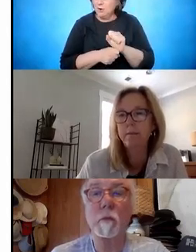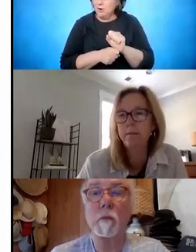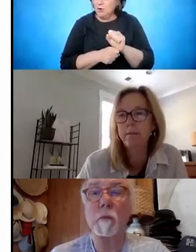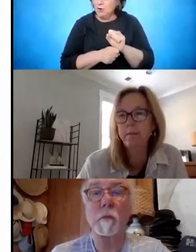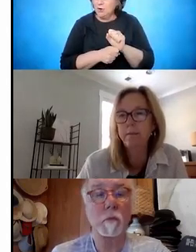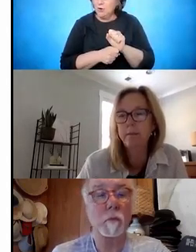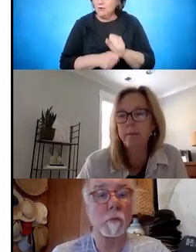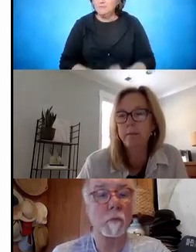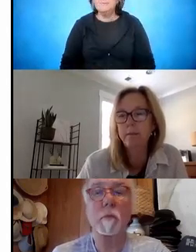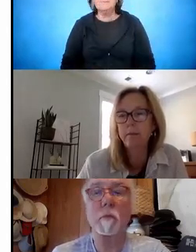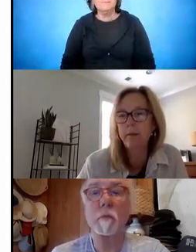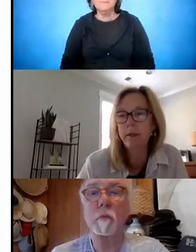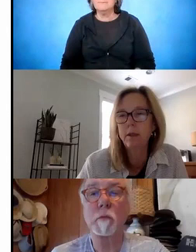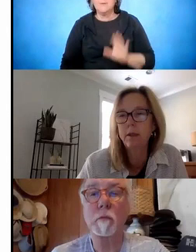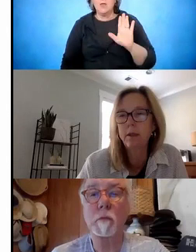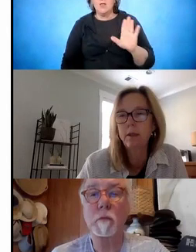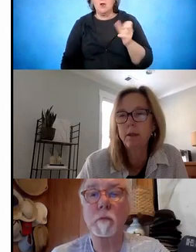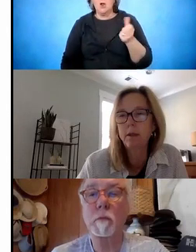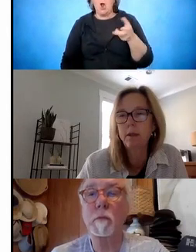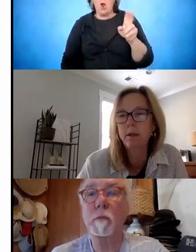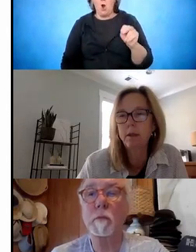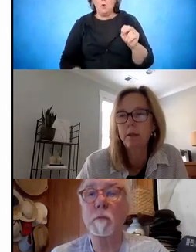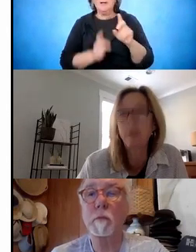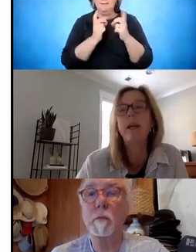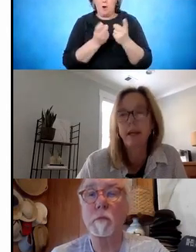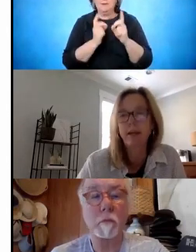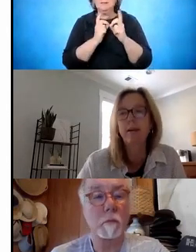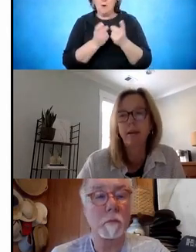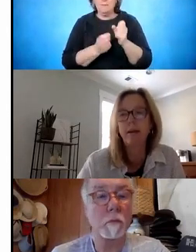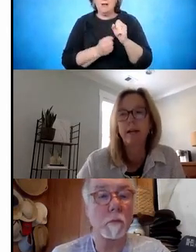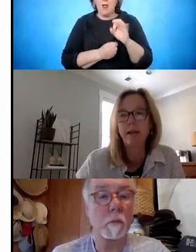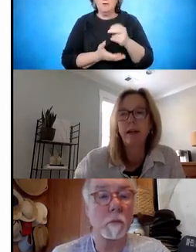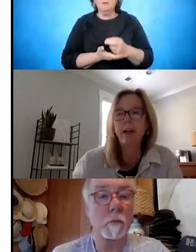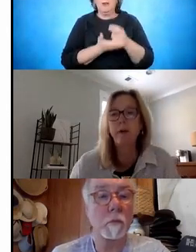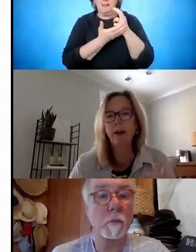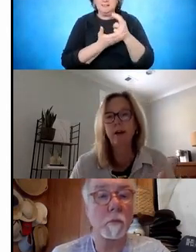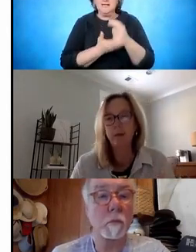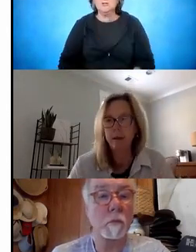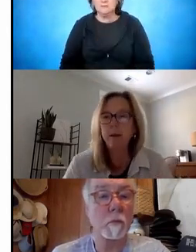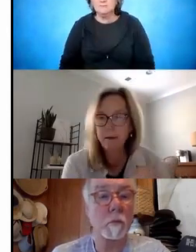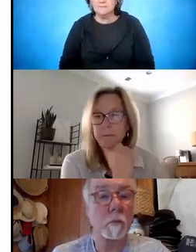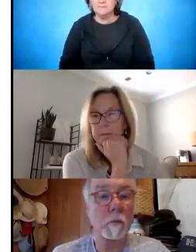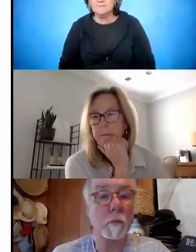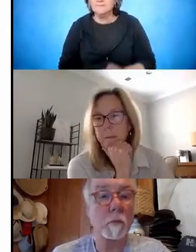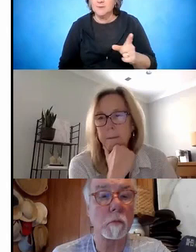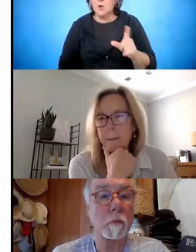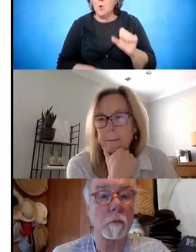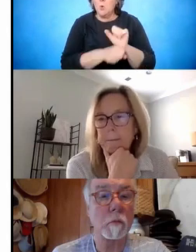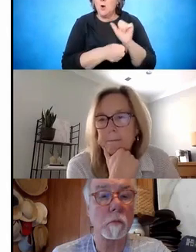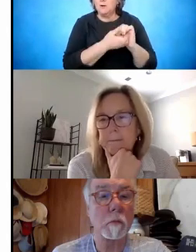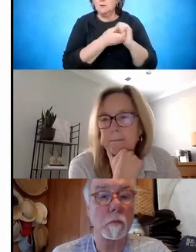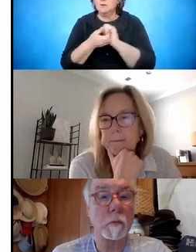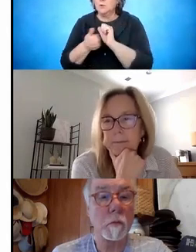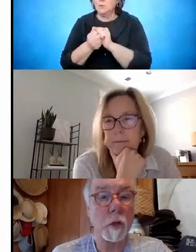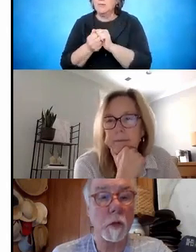Their own department, Department of Rehabilitation. Okay. All right. I know they work hand in hand with the Employment